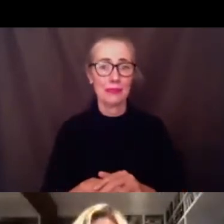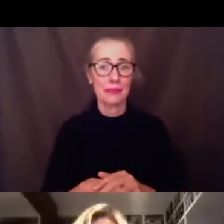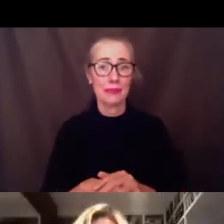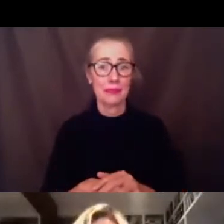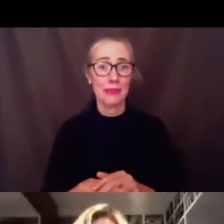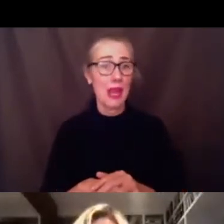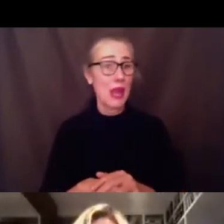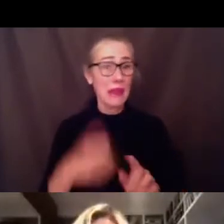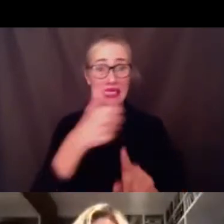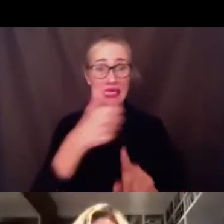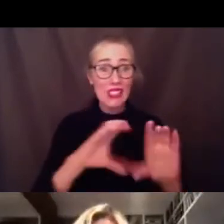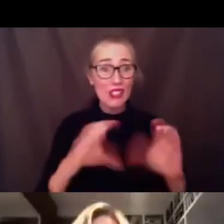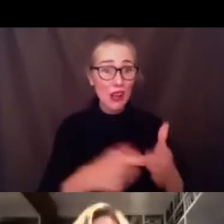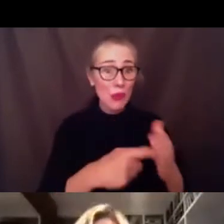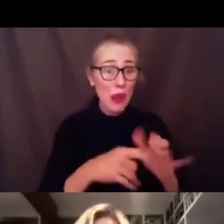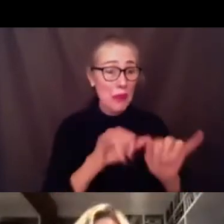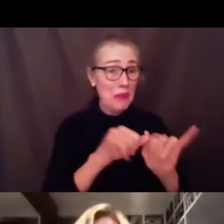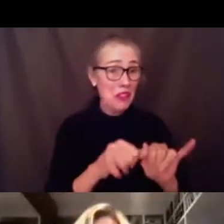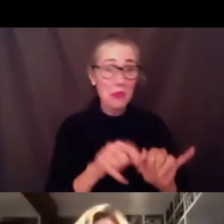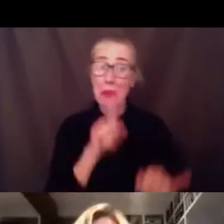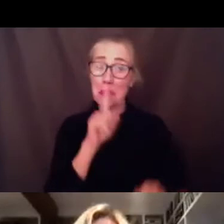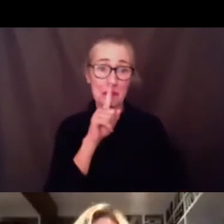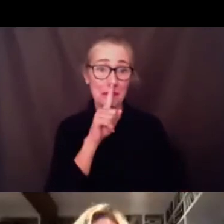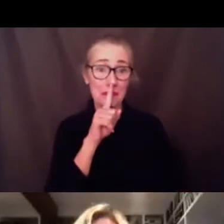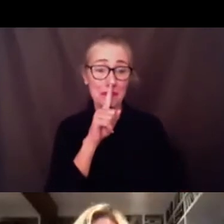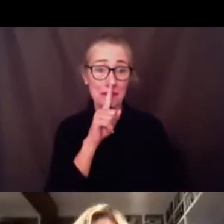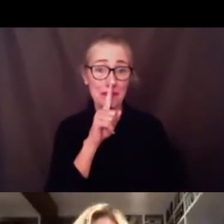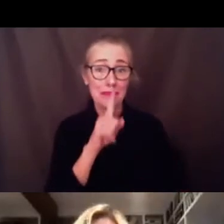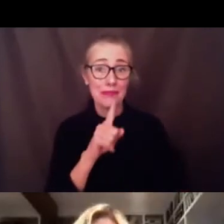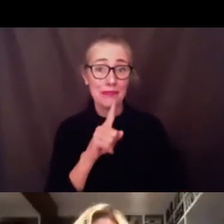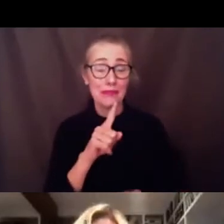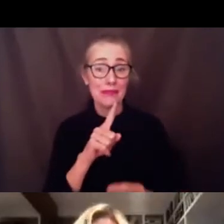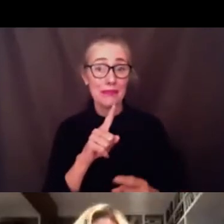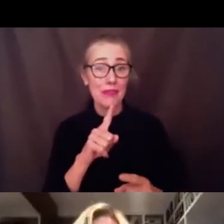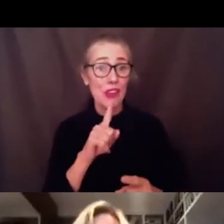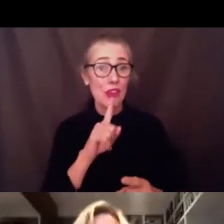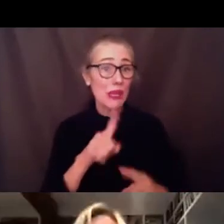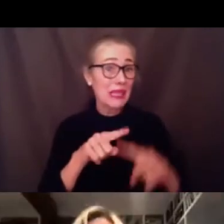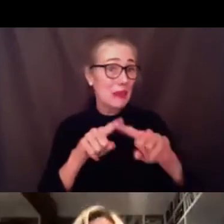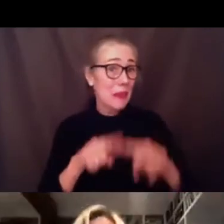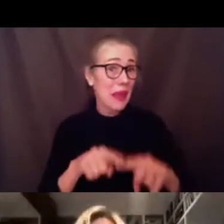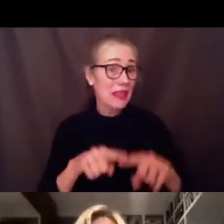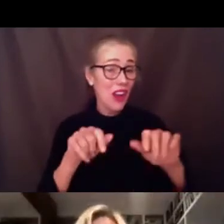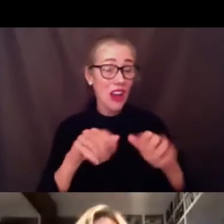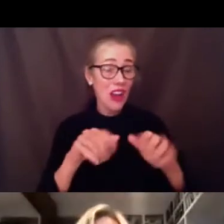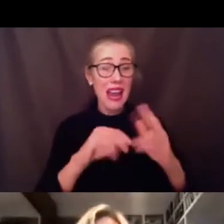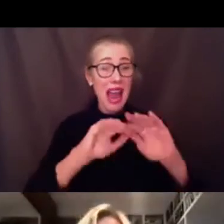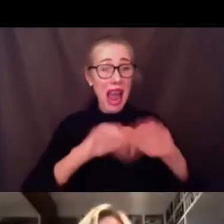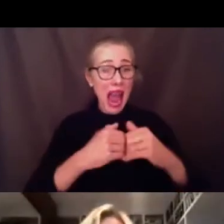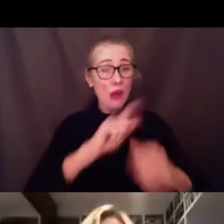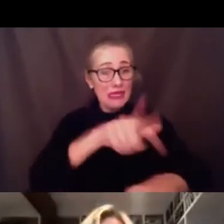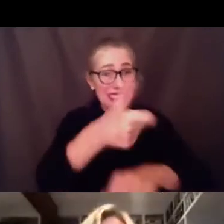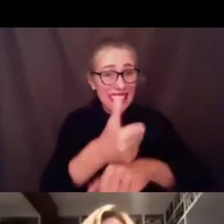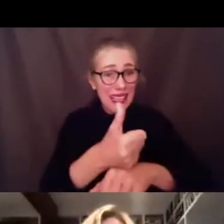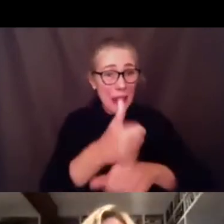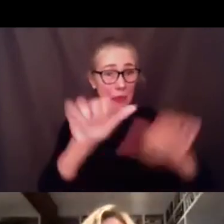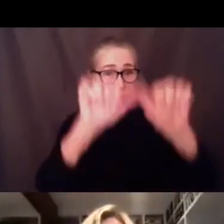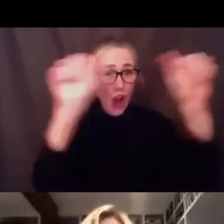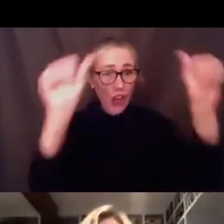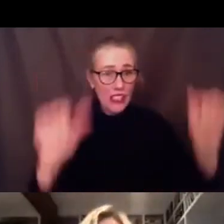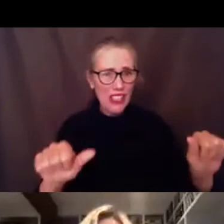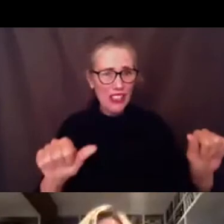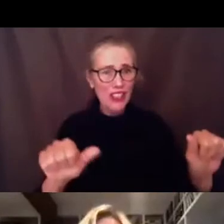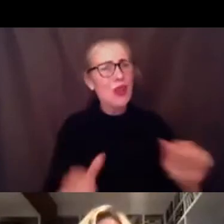measure every classroom when we started looking at classrooms we realized that the architecture of a lot of the rooms is very very similar in any given